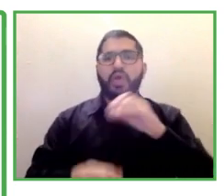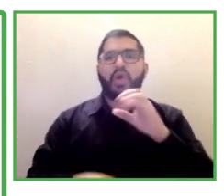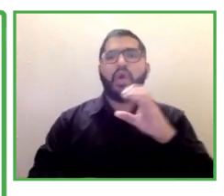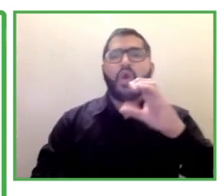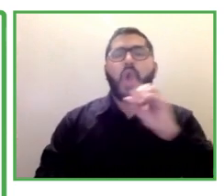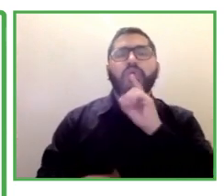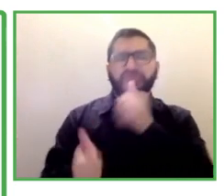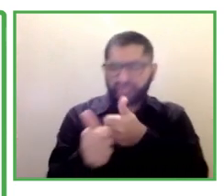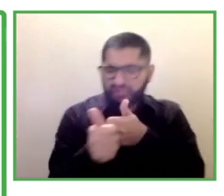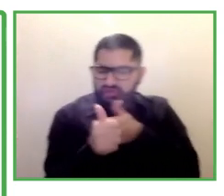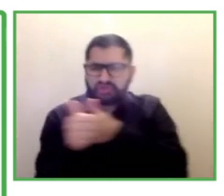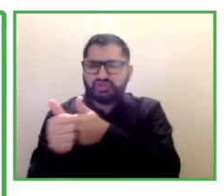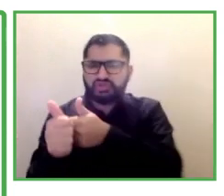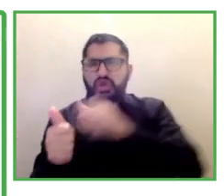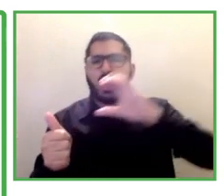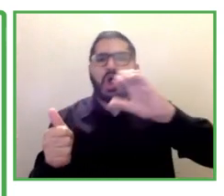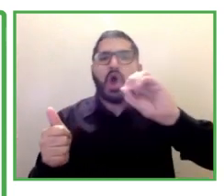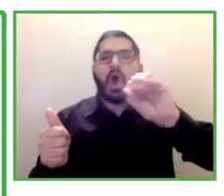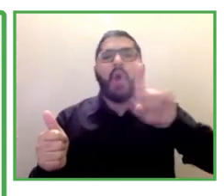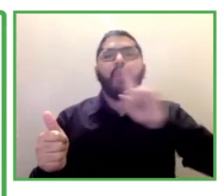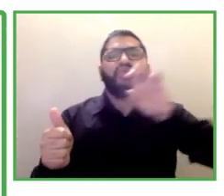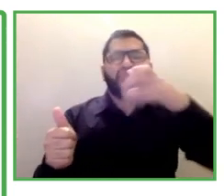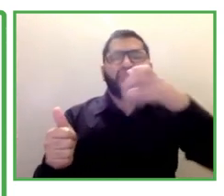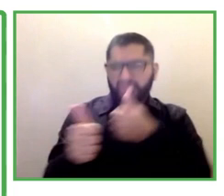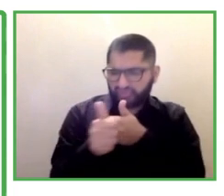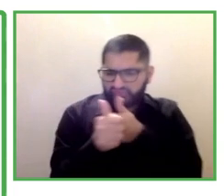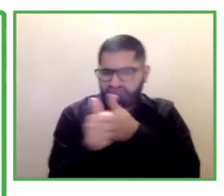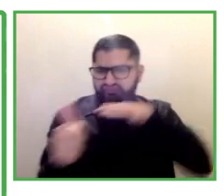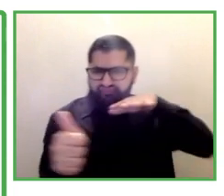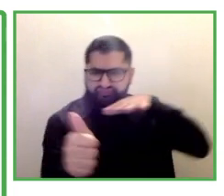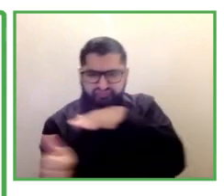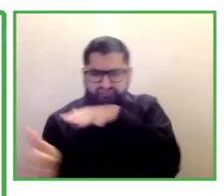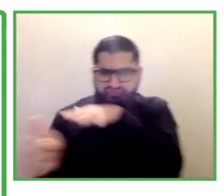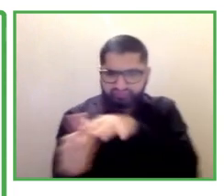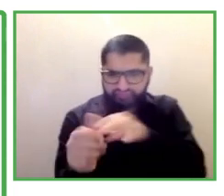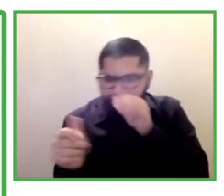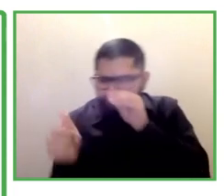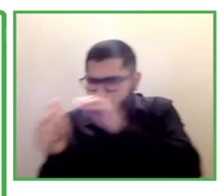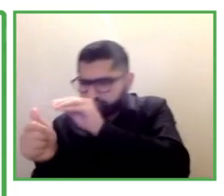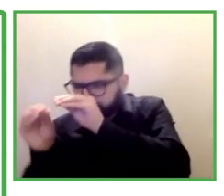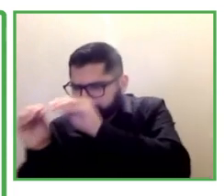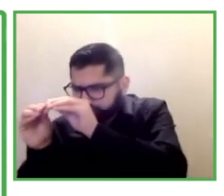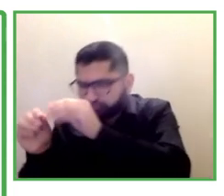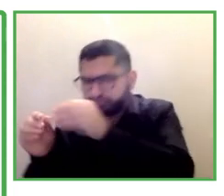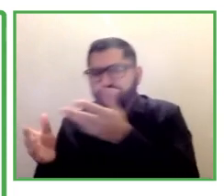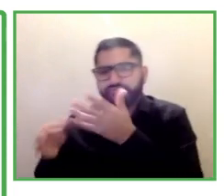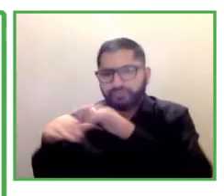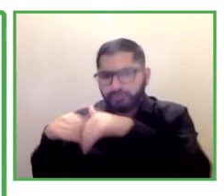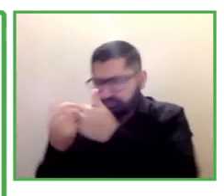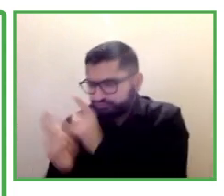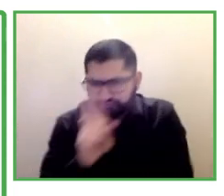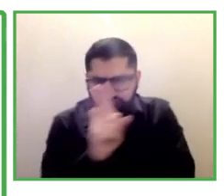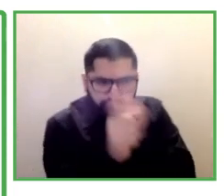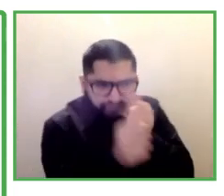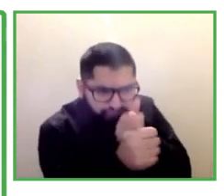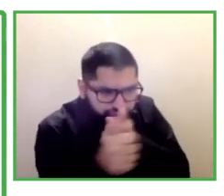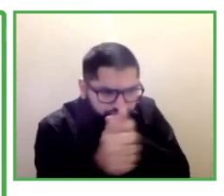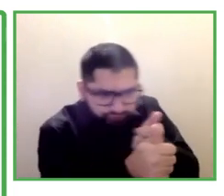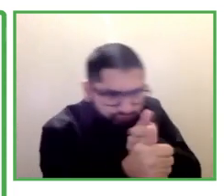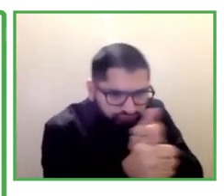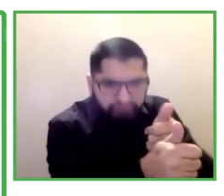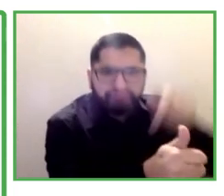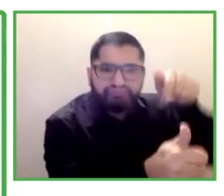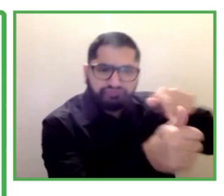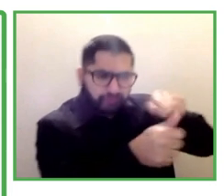ensure that any accessibility items that are needed are being met, help them learn their tasks so that they can then slowly walk